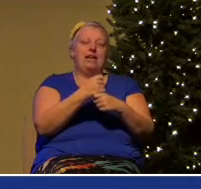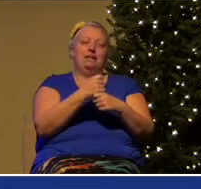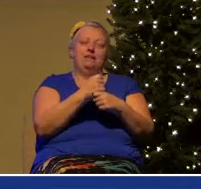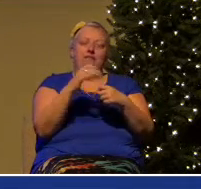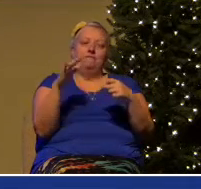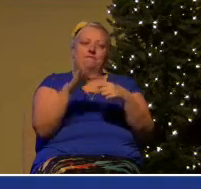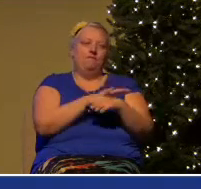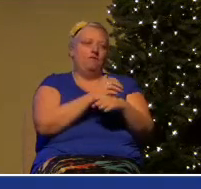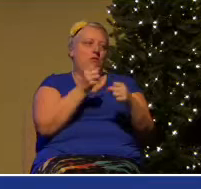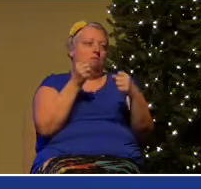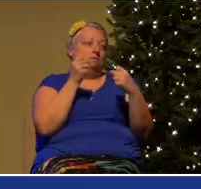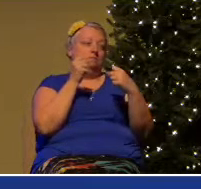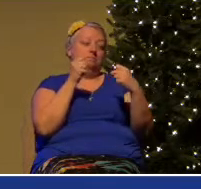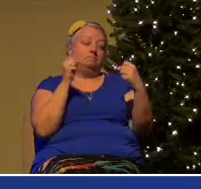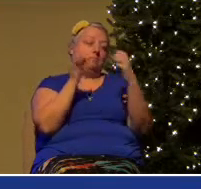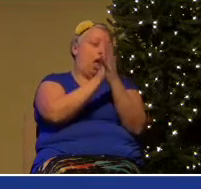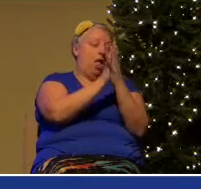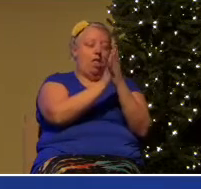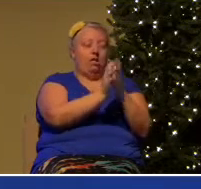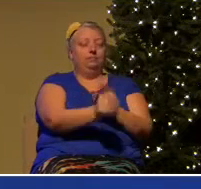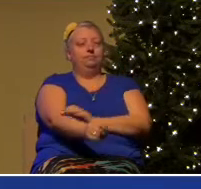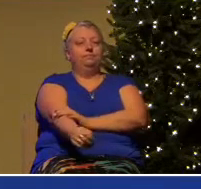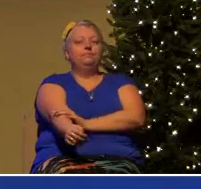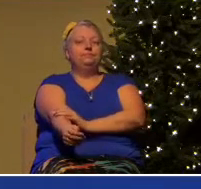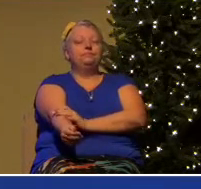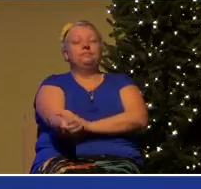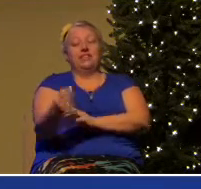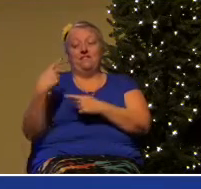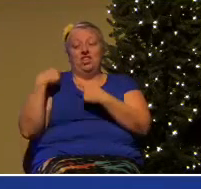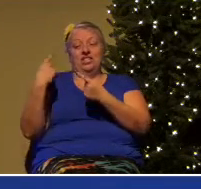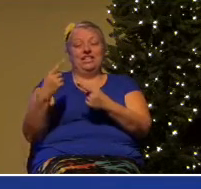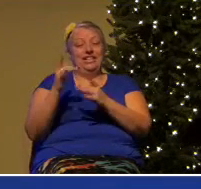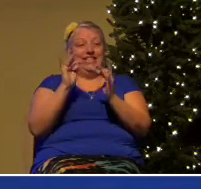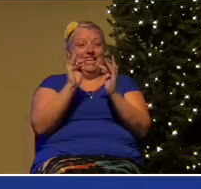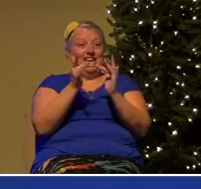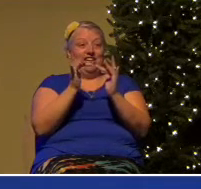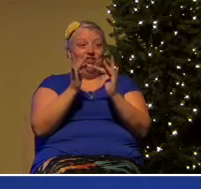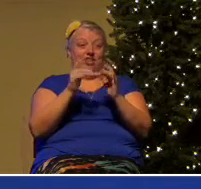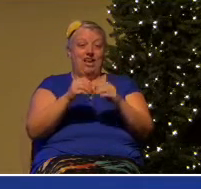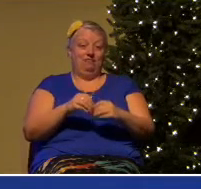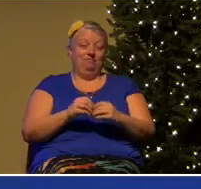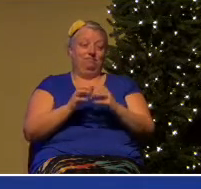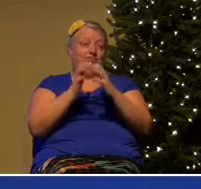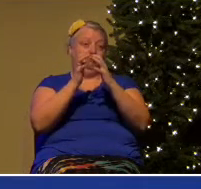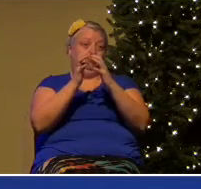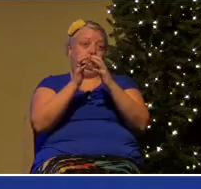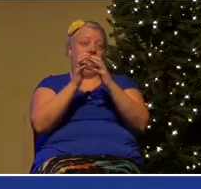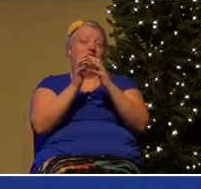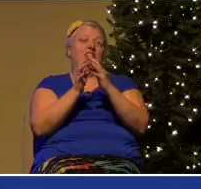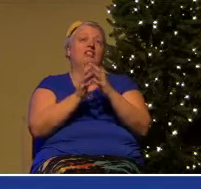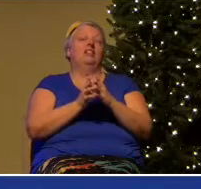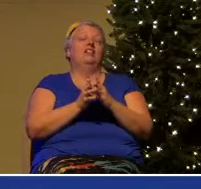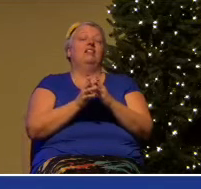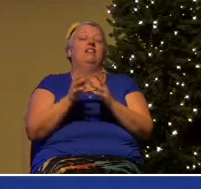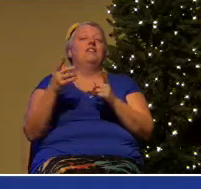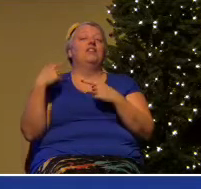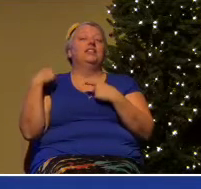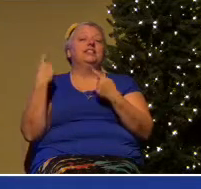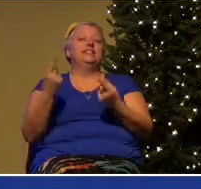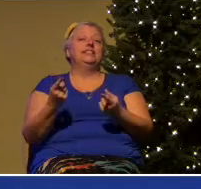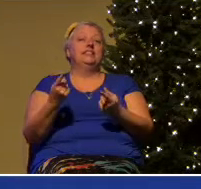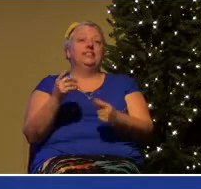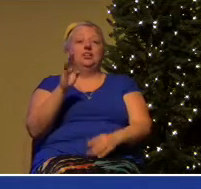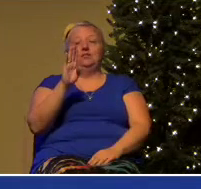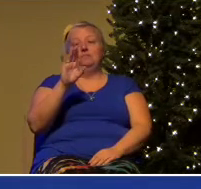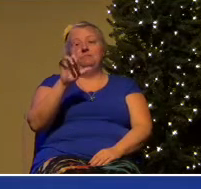Ever since the dawn of the internet, and ever since the dawn of